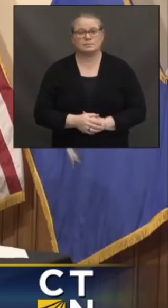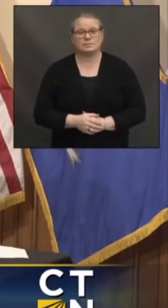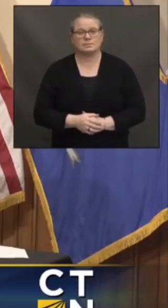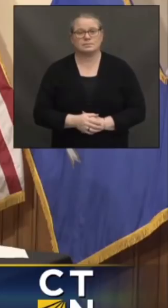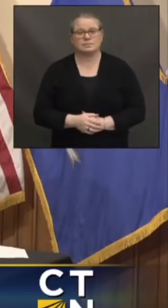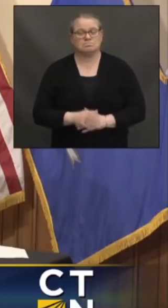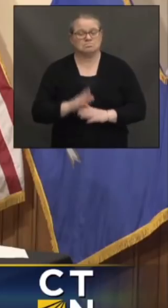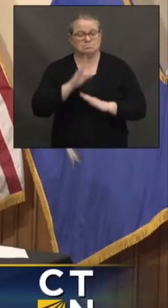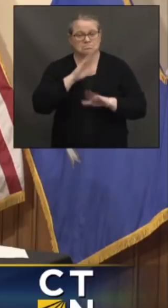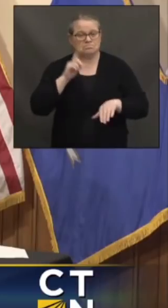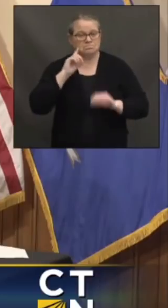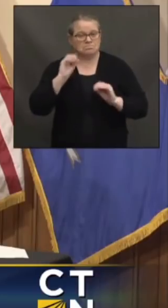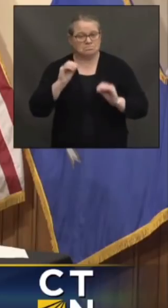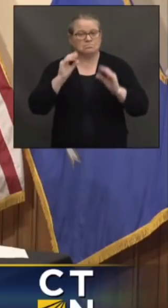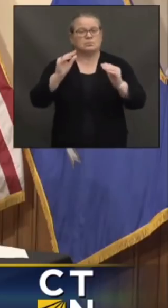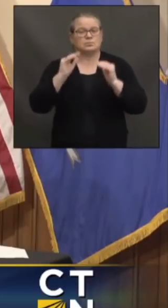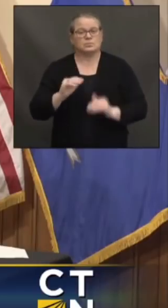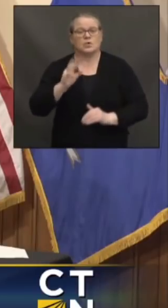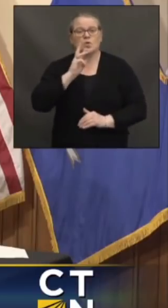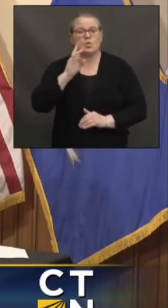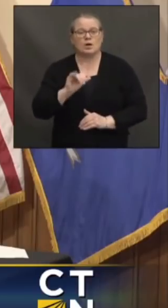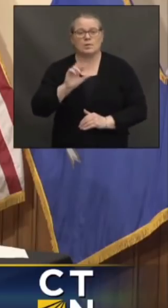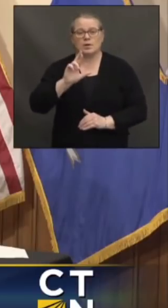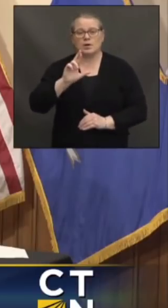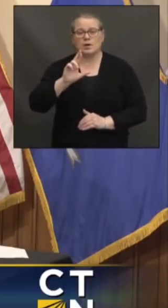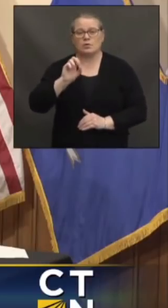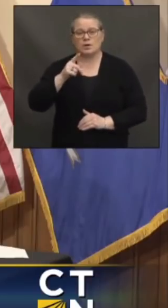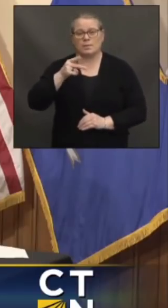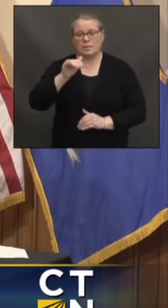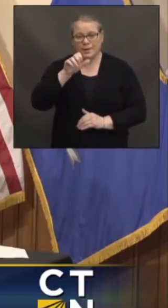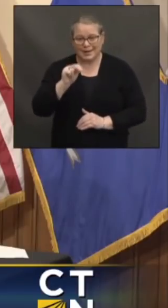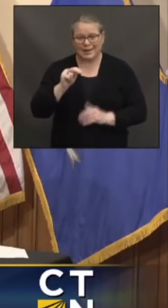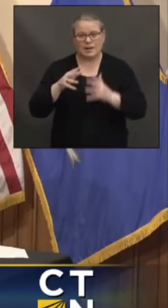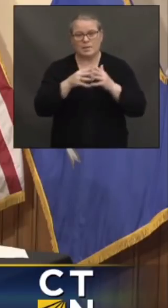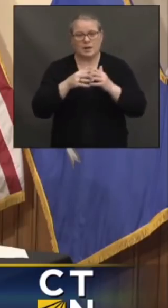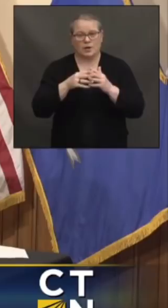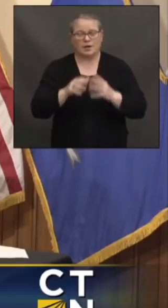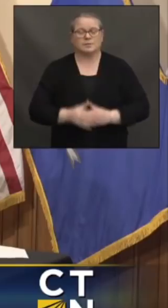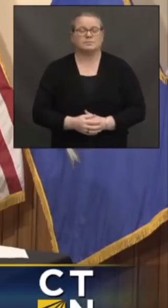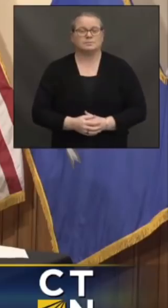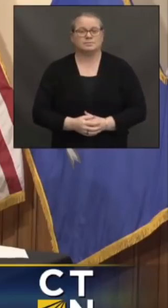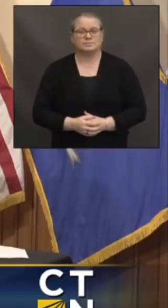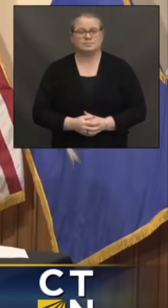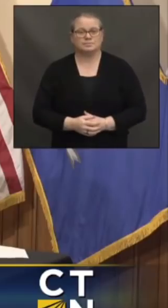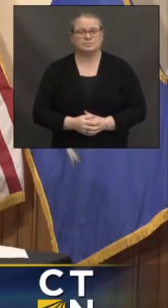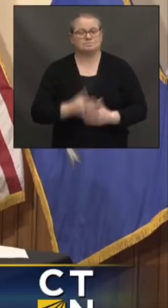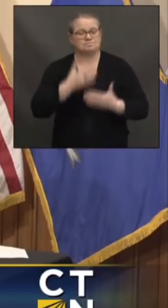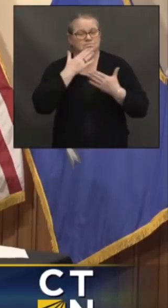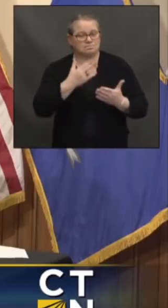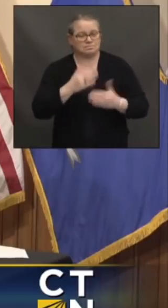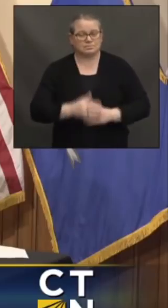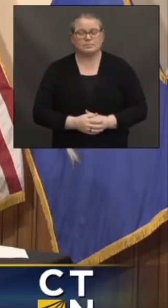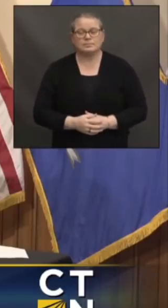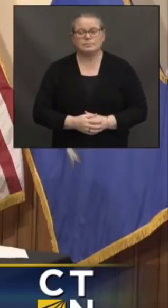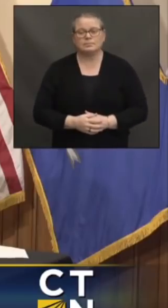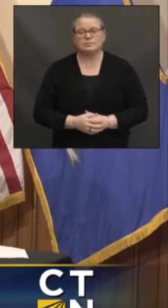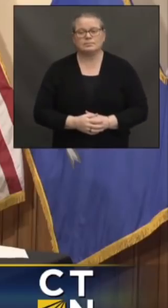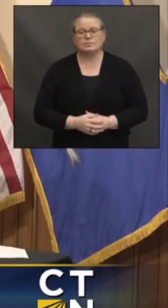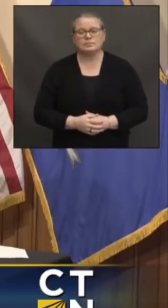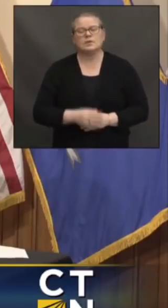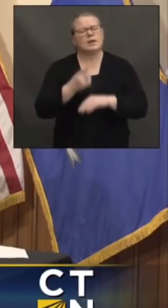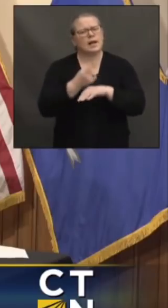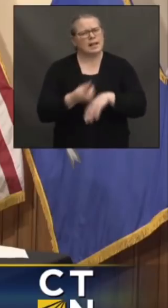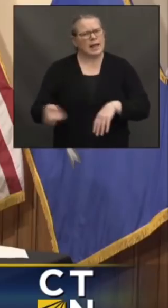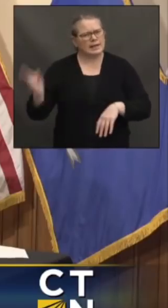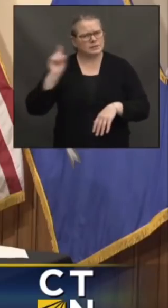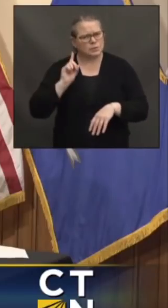The Waterbury Republican American. Thanks very much. Last week, there was a bulletin that the